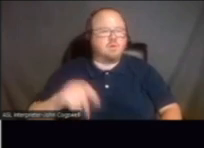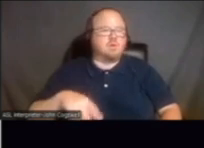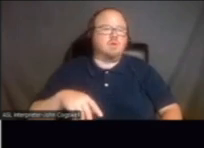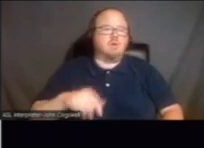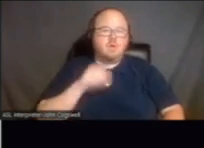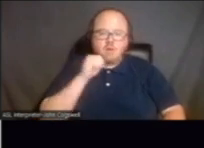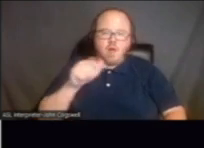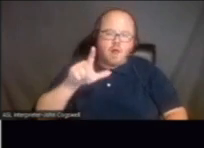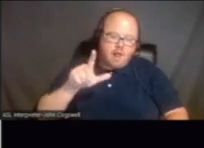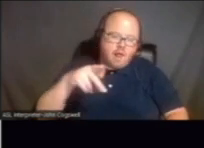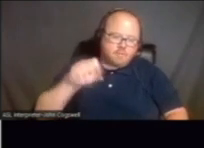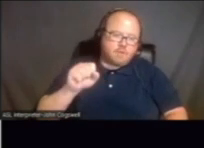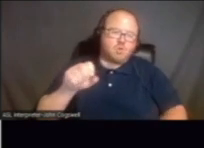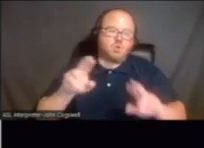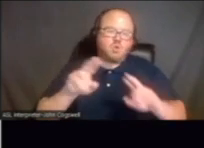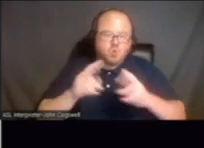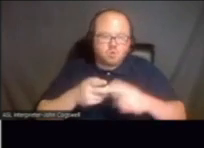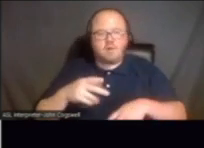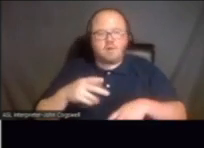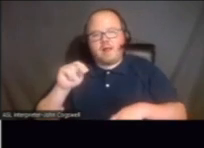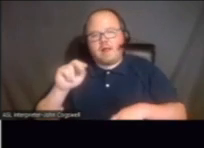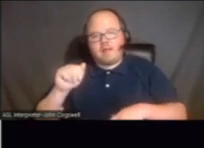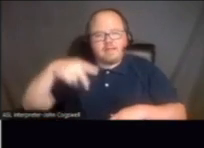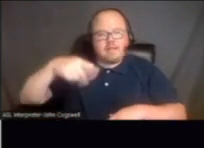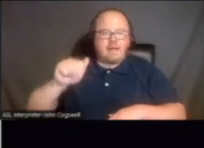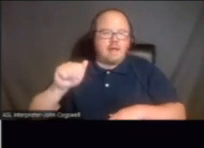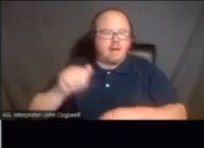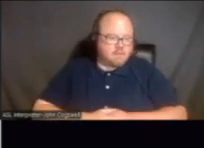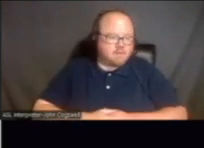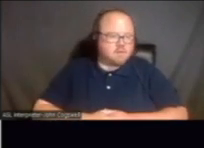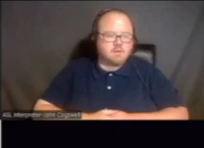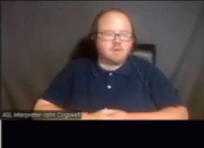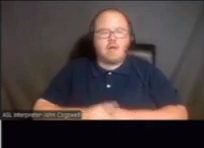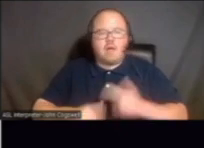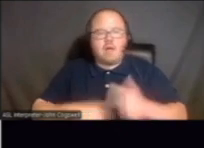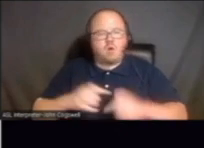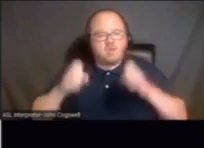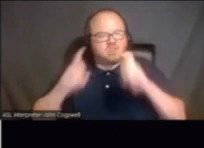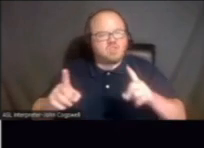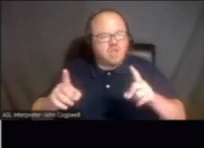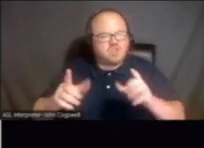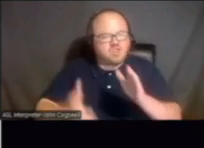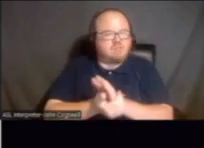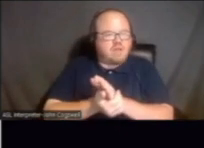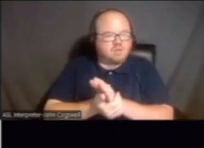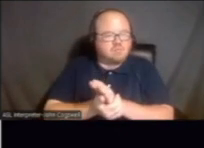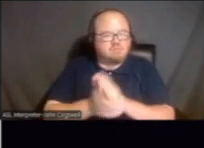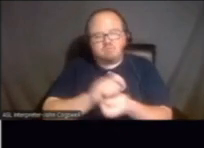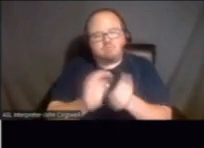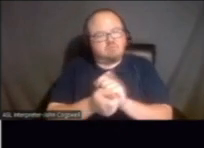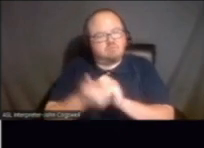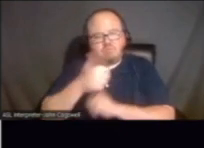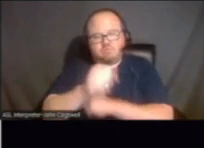units, Metro and Napa, unique issues related to confinement, educate regulation amendments, changes, and anything that